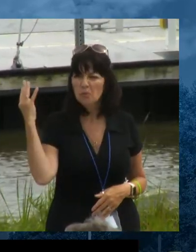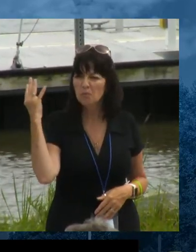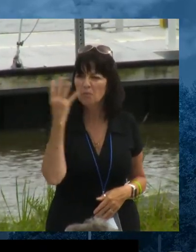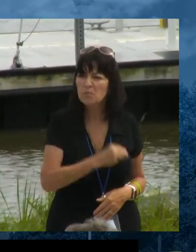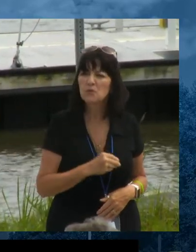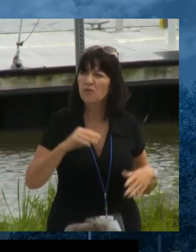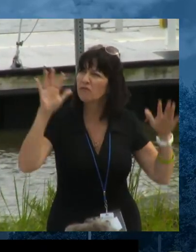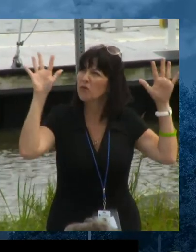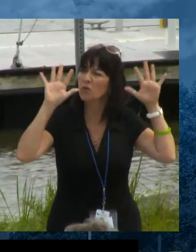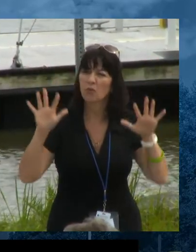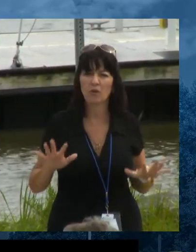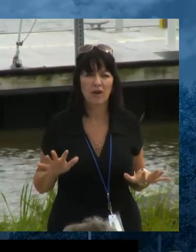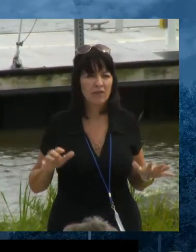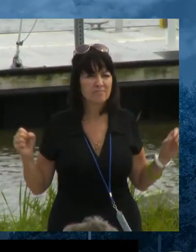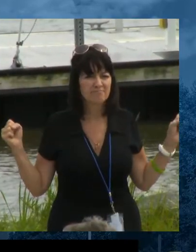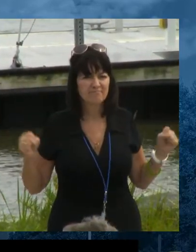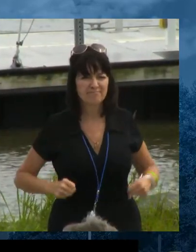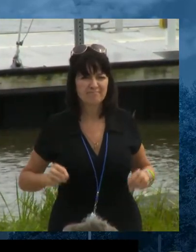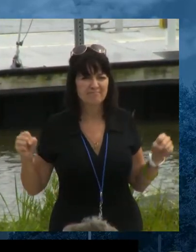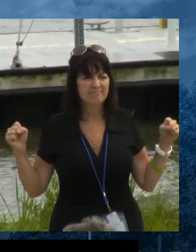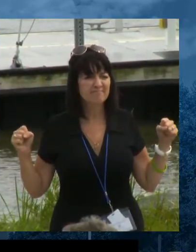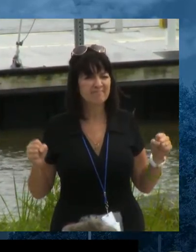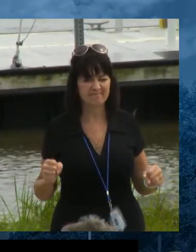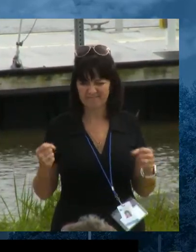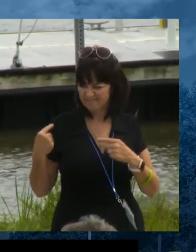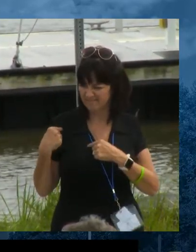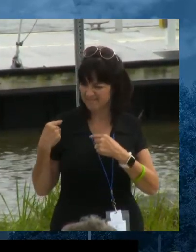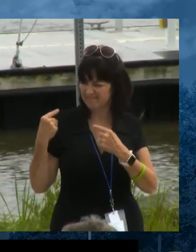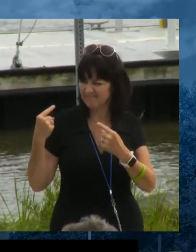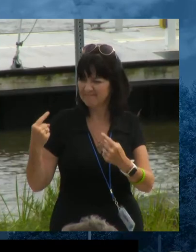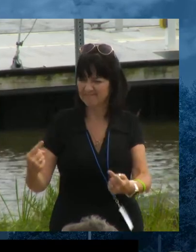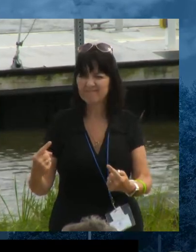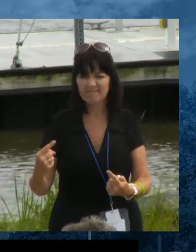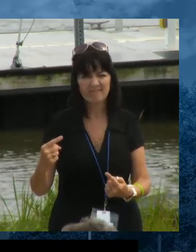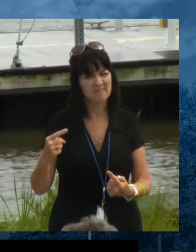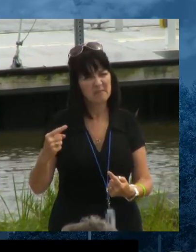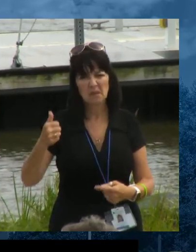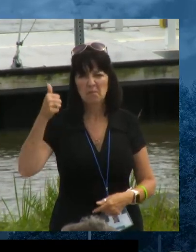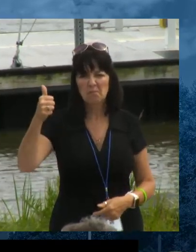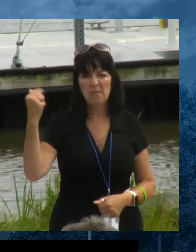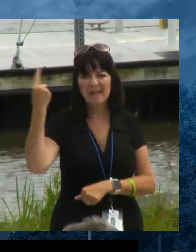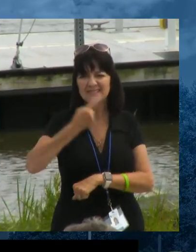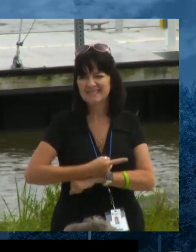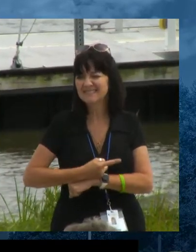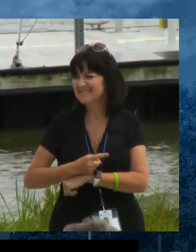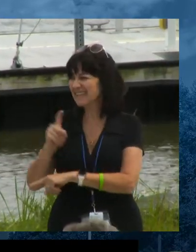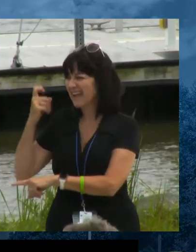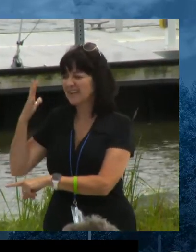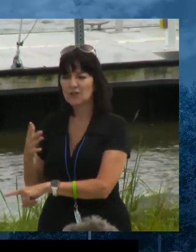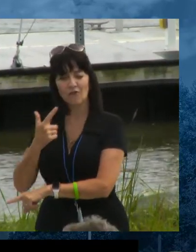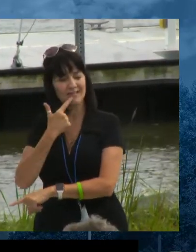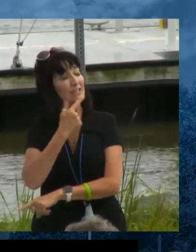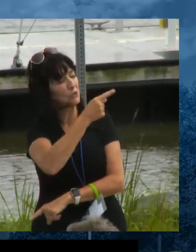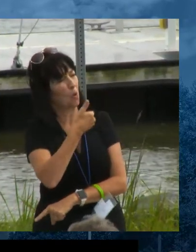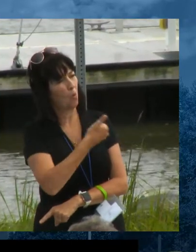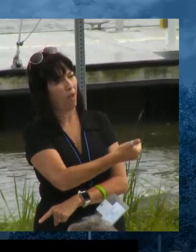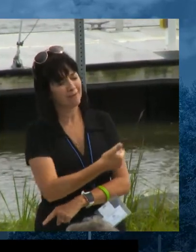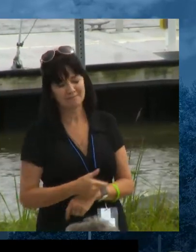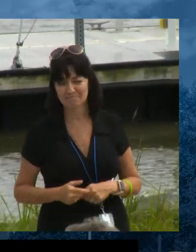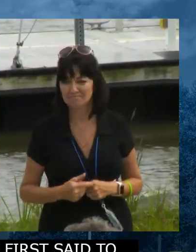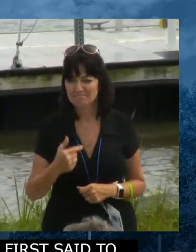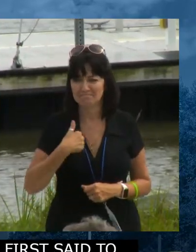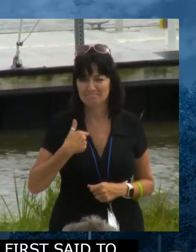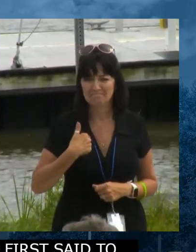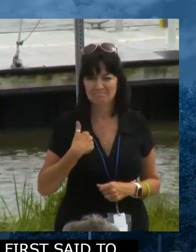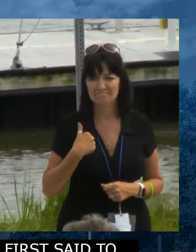Um, and it is, it's probably the best day we've had of the summer. Um, no, no, no, no, no, no, no. Keith Warren